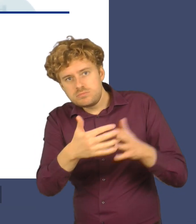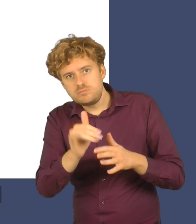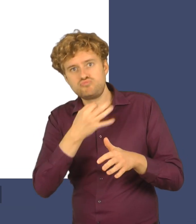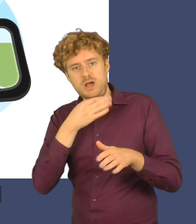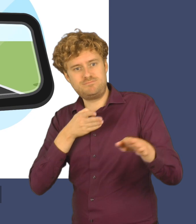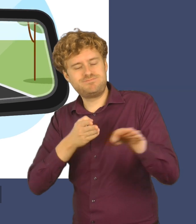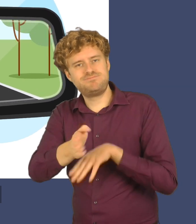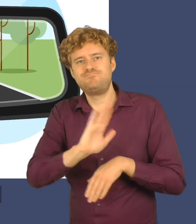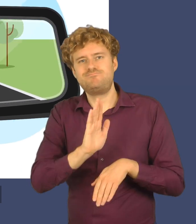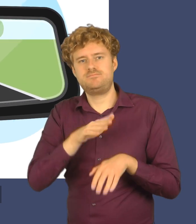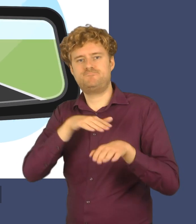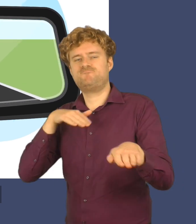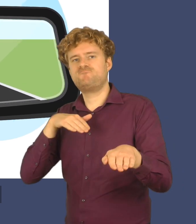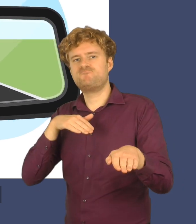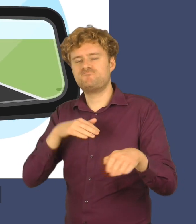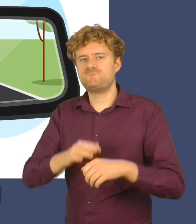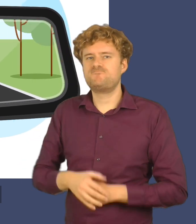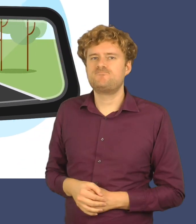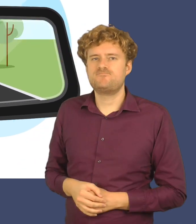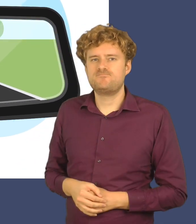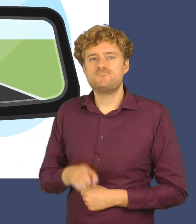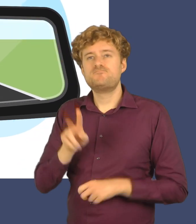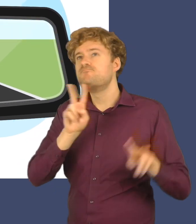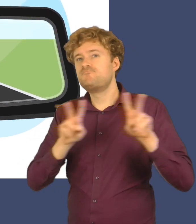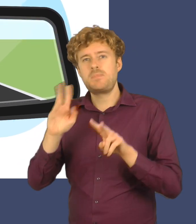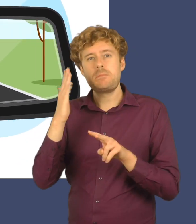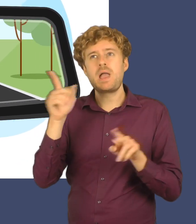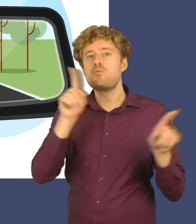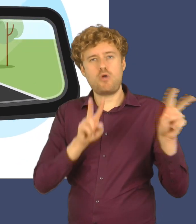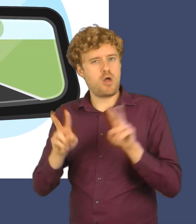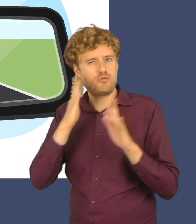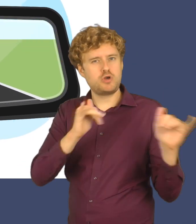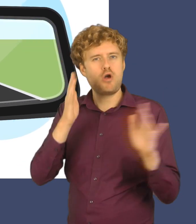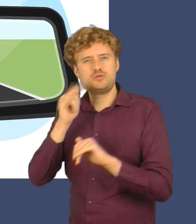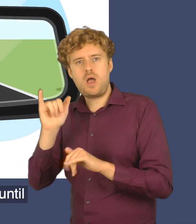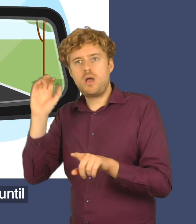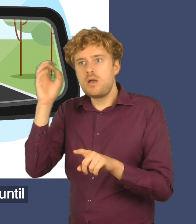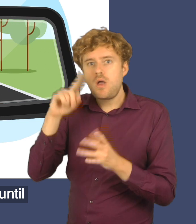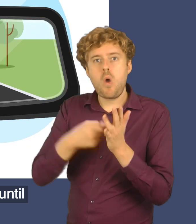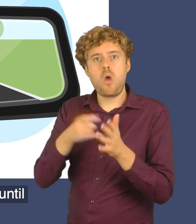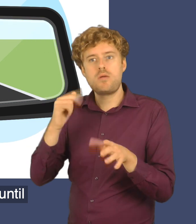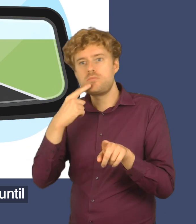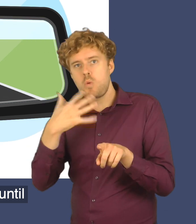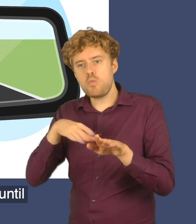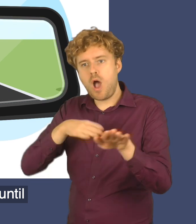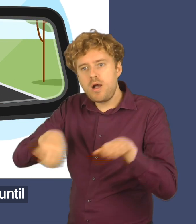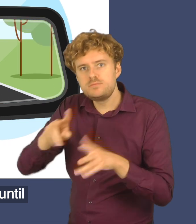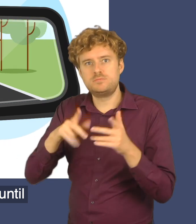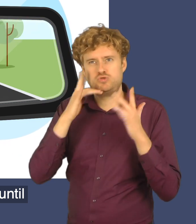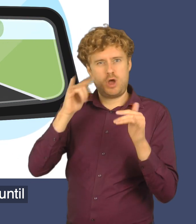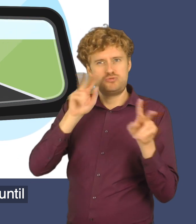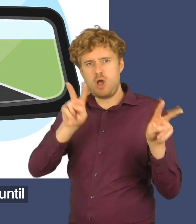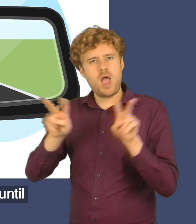Always check your mirrors for any signals the emergency vehicle may be giving as to where it wants to go. If you've slowed down or stopped,